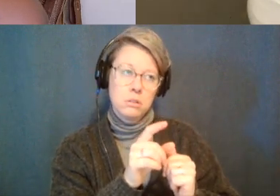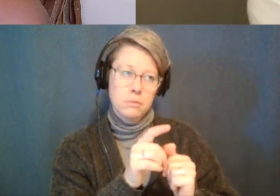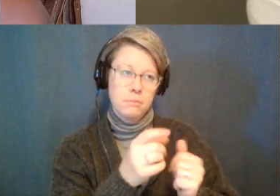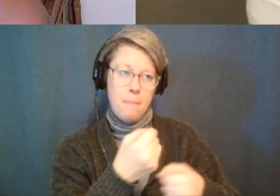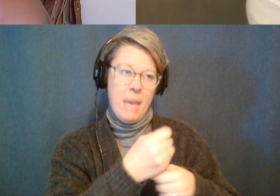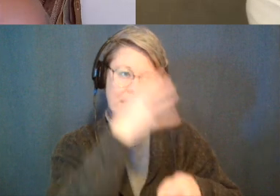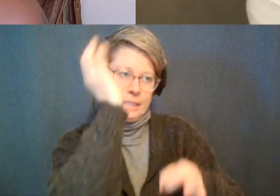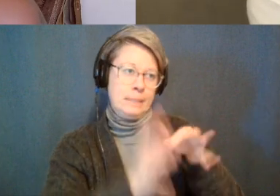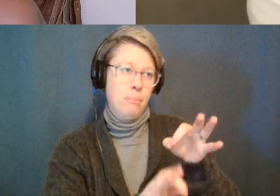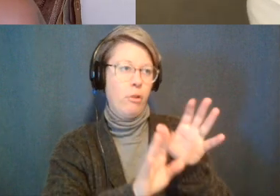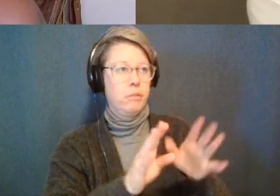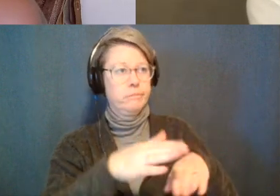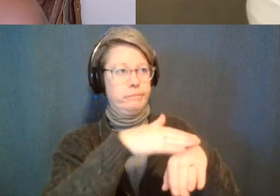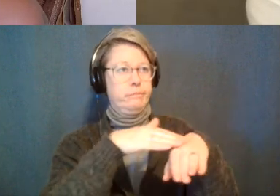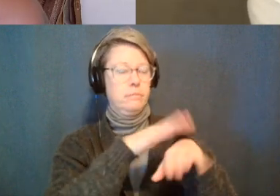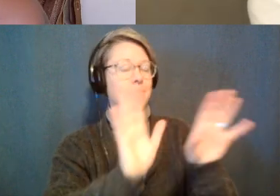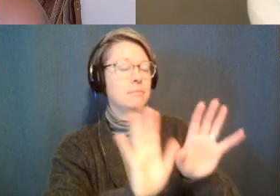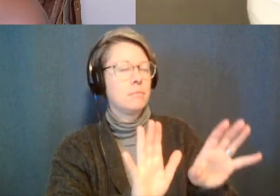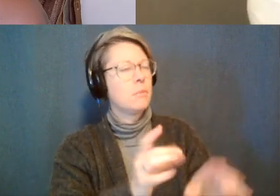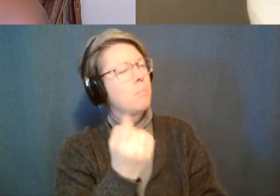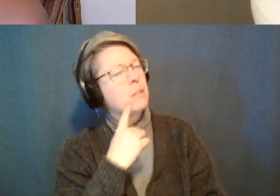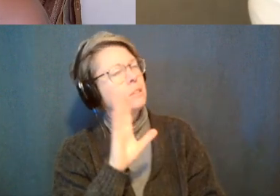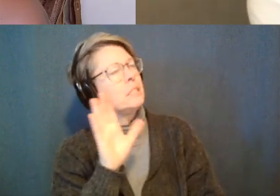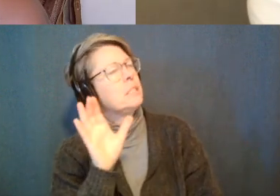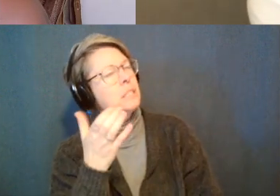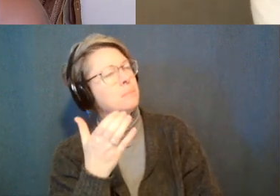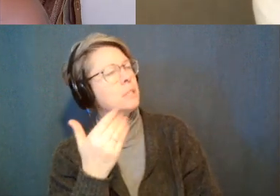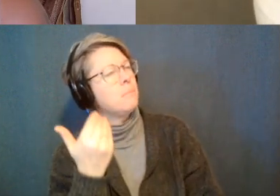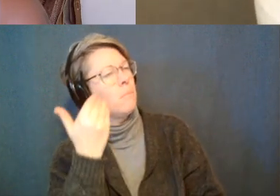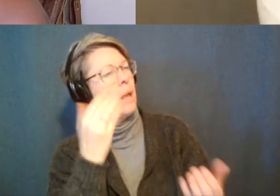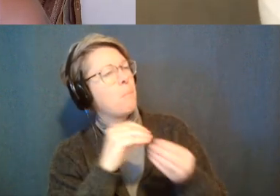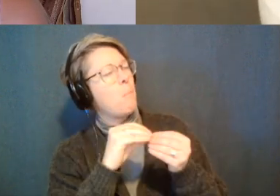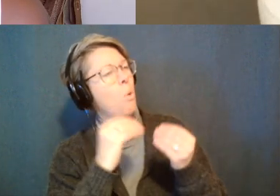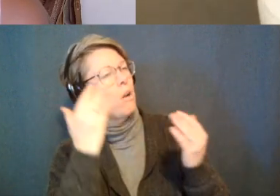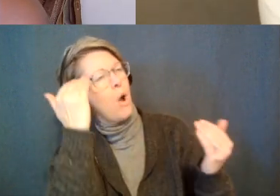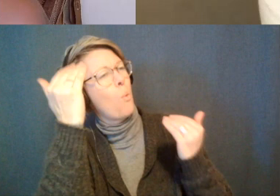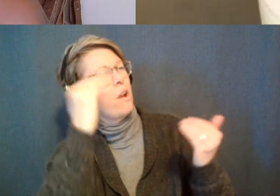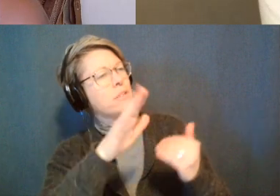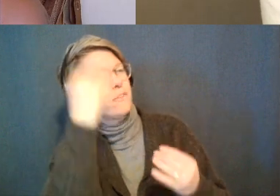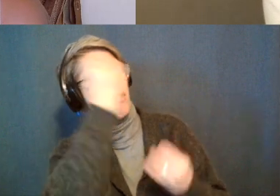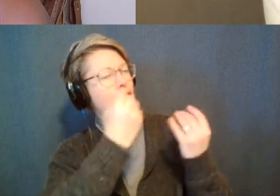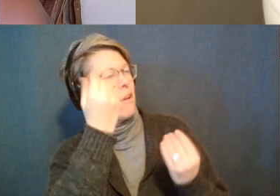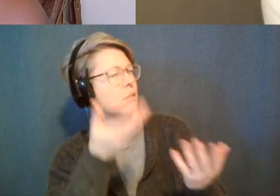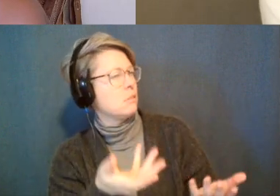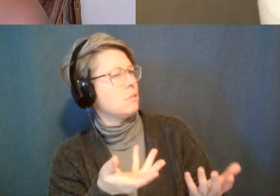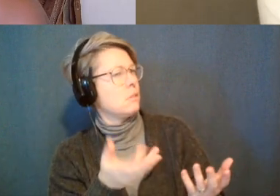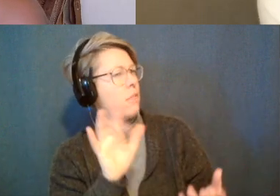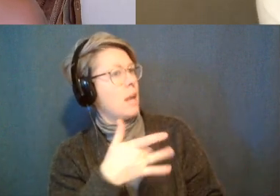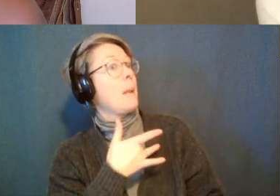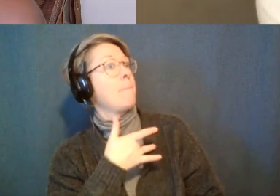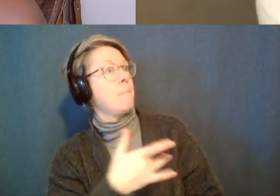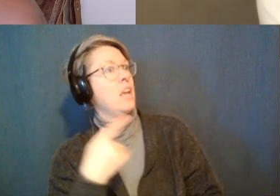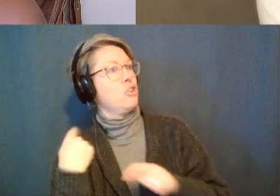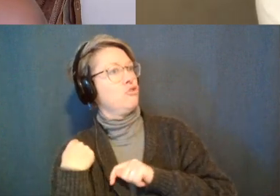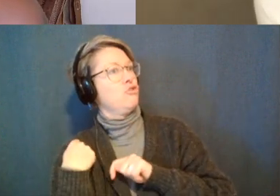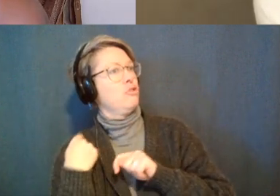um just being aware of your thoughts like this sounds like sort of just like your classic traditional state